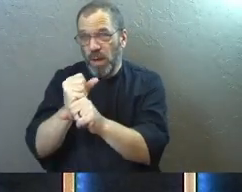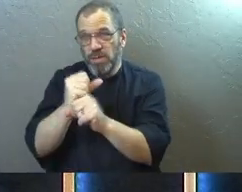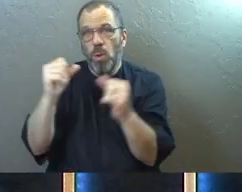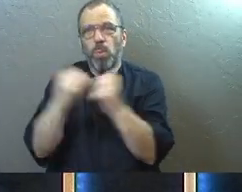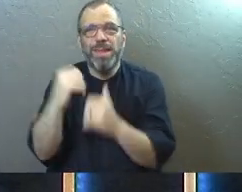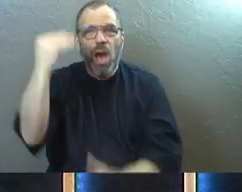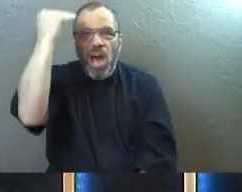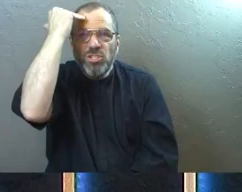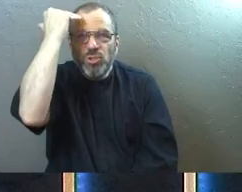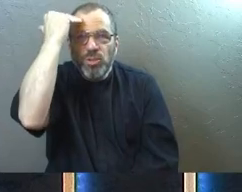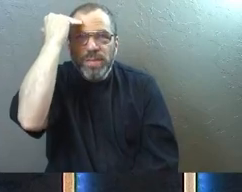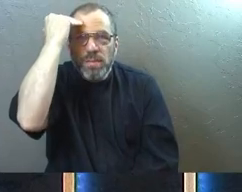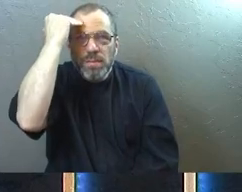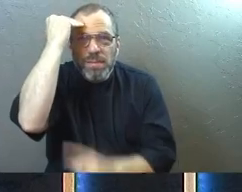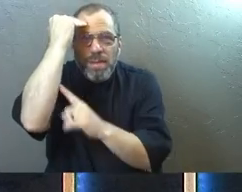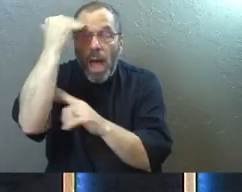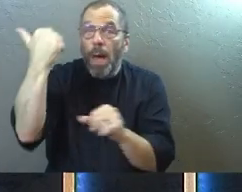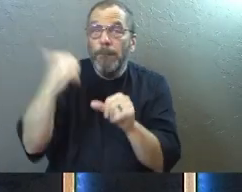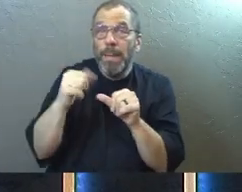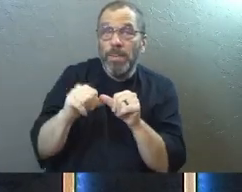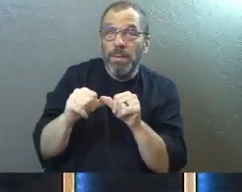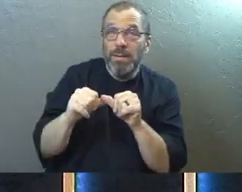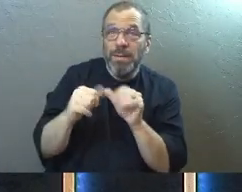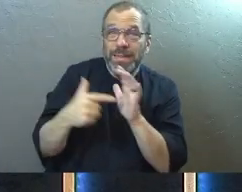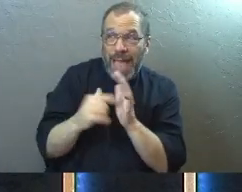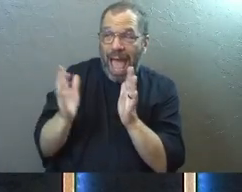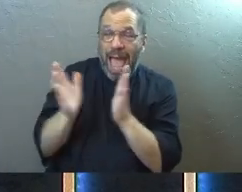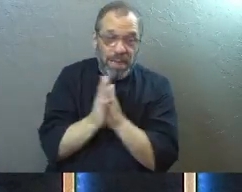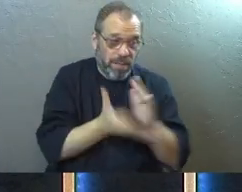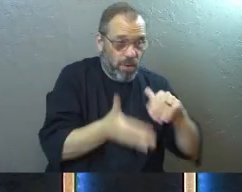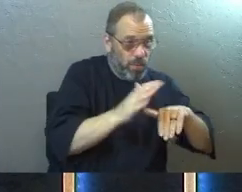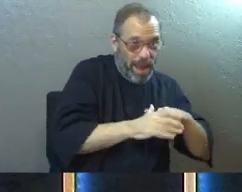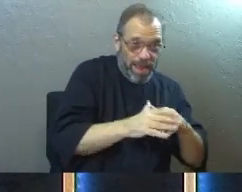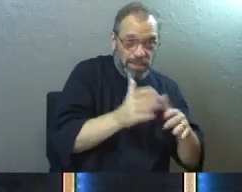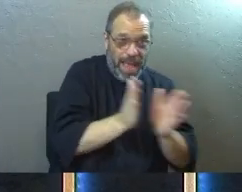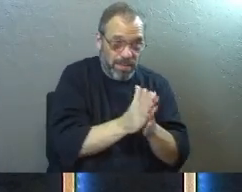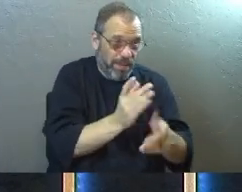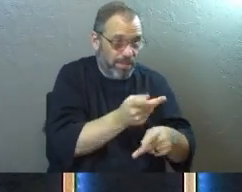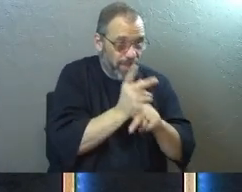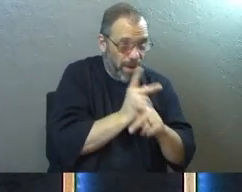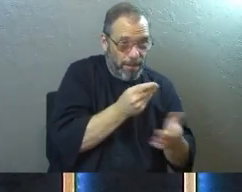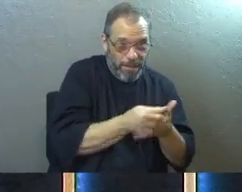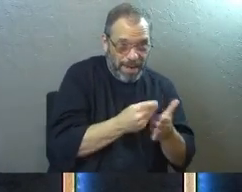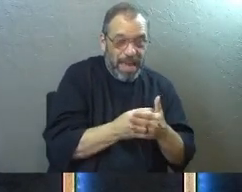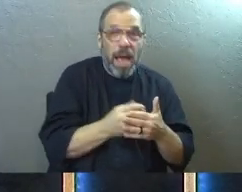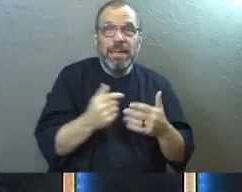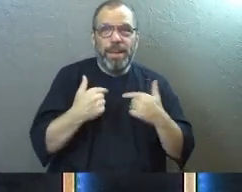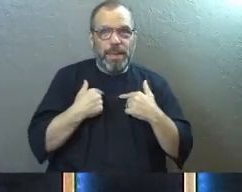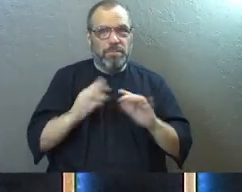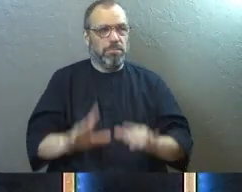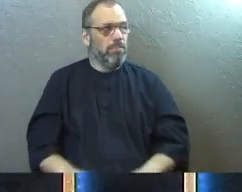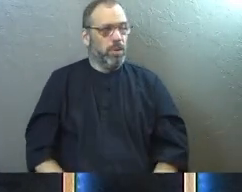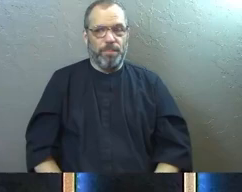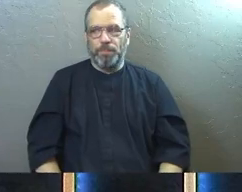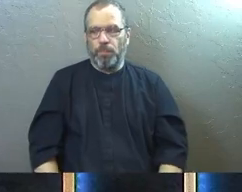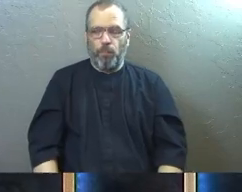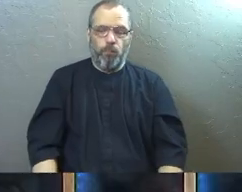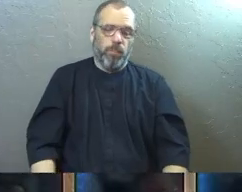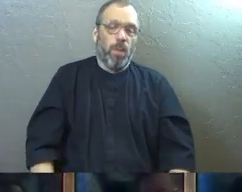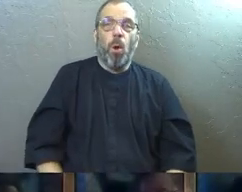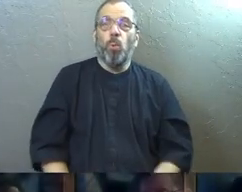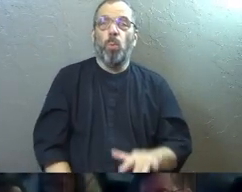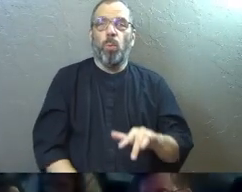assurance. Again, think back to our sort of examples. You're asking for a raise, you're asking for a loan or something. And this is how I am. And I was thinking about, you know,